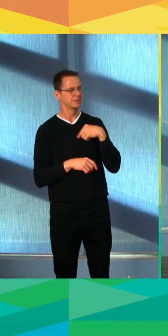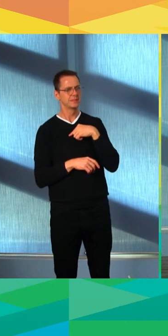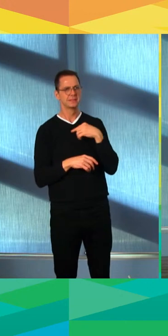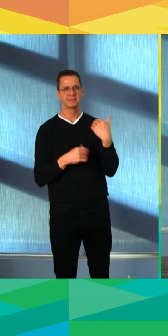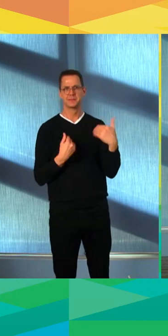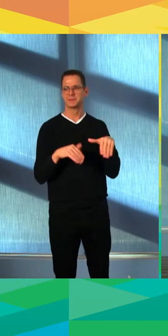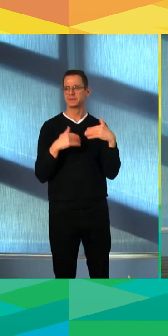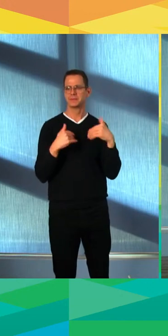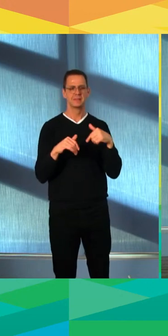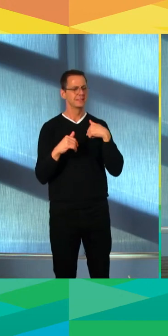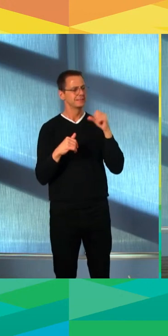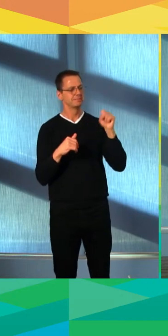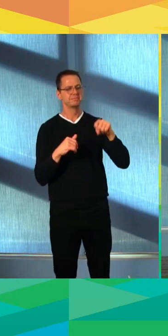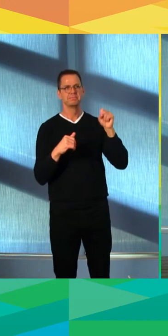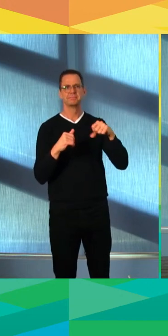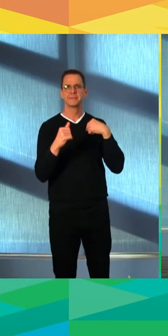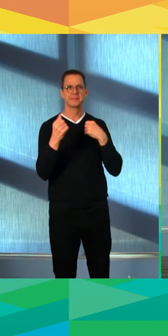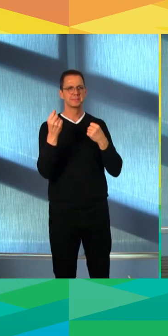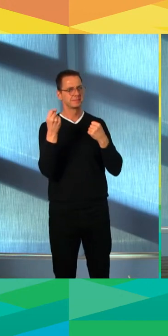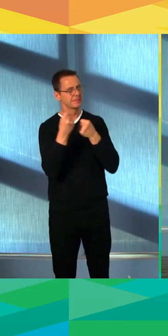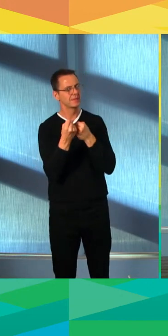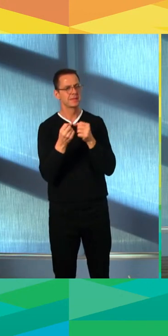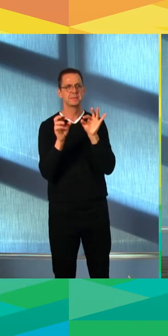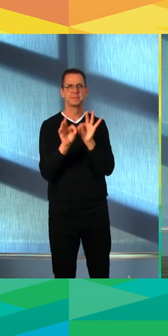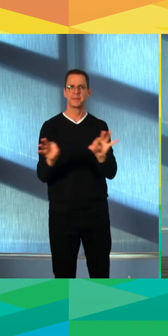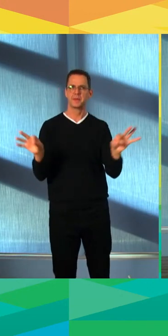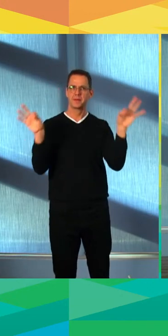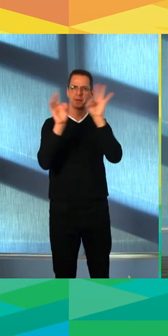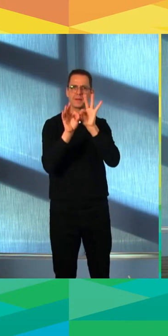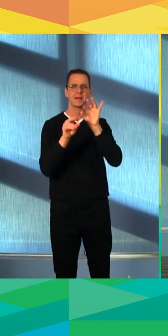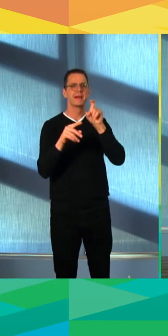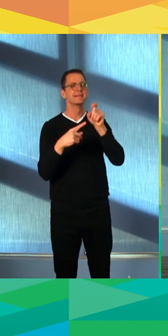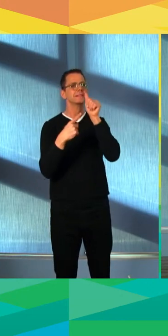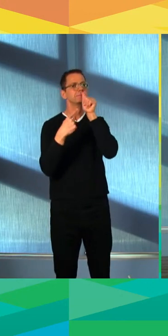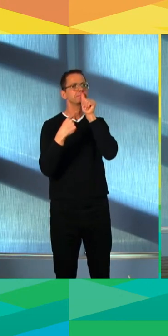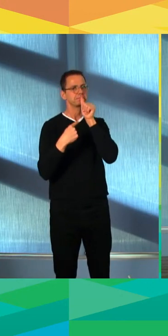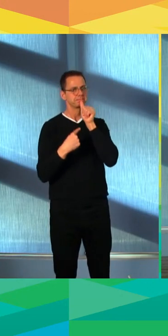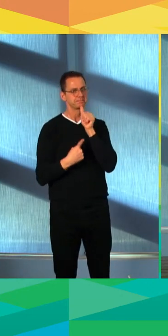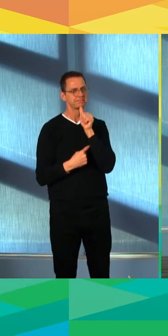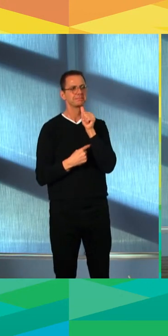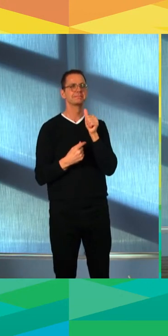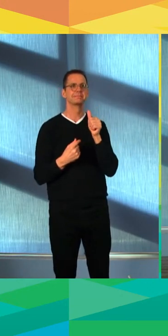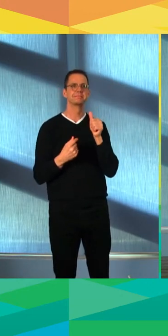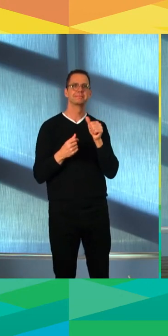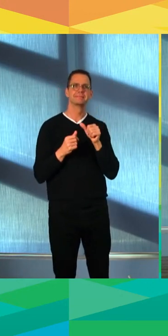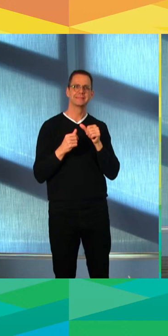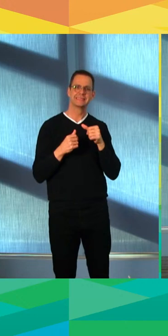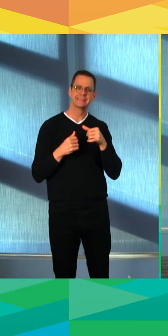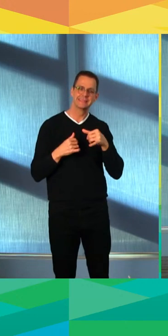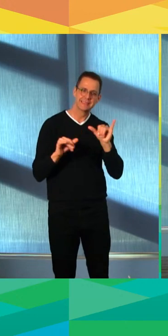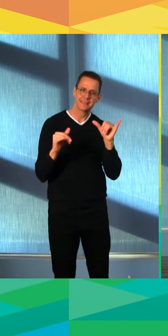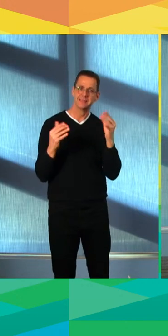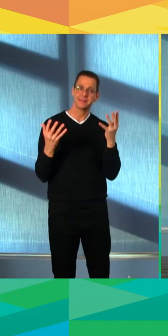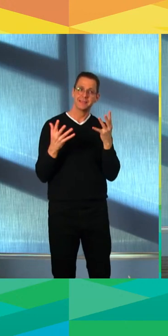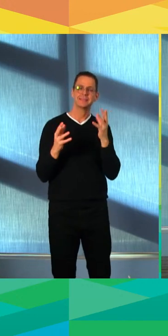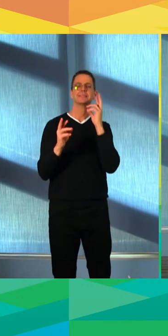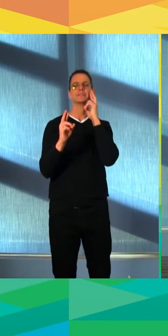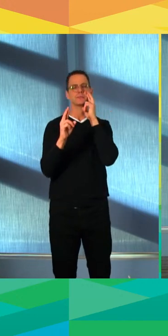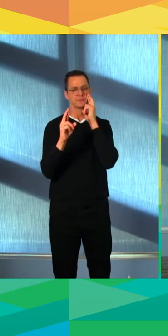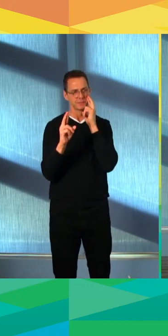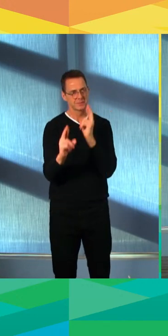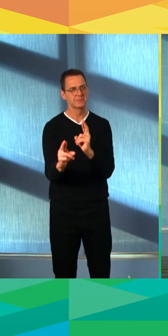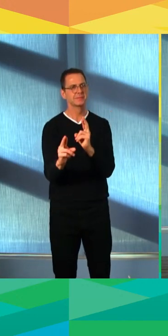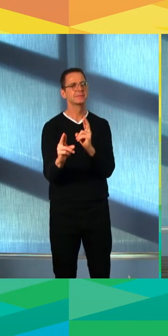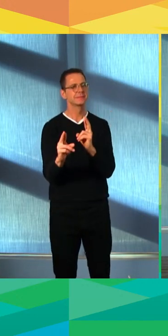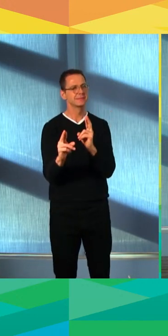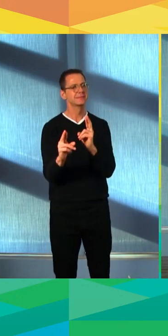need to persevere through this third wave with strong compliance. And hold each other to account to keep each